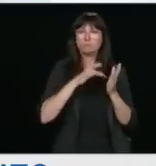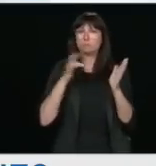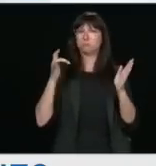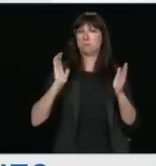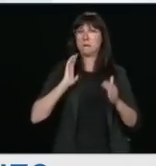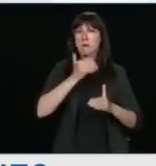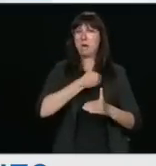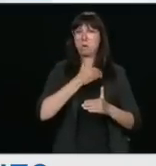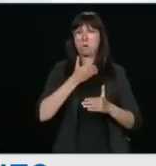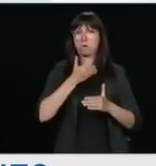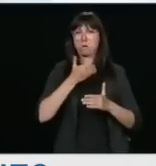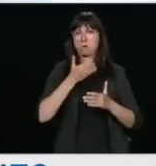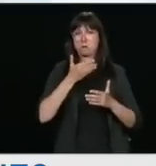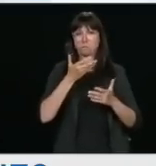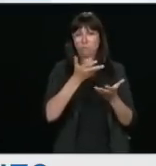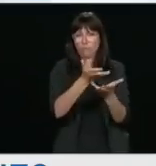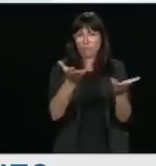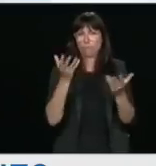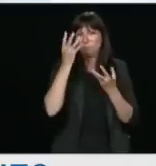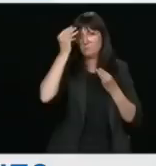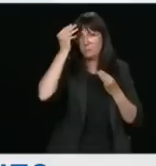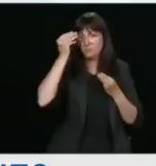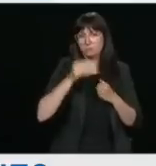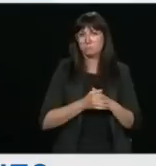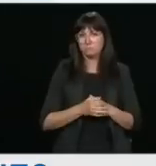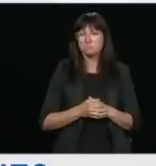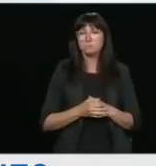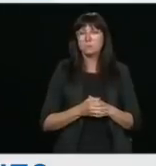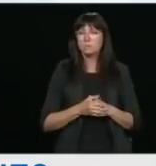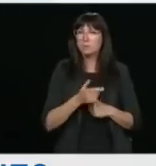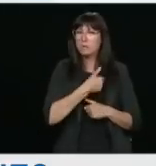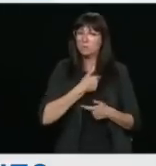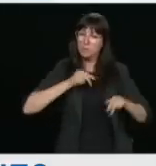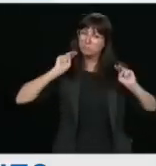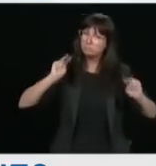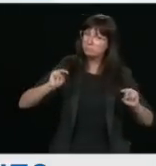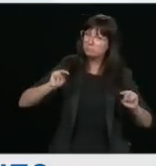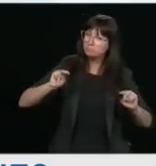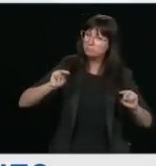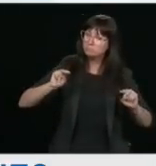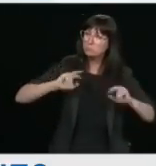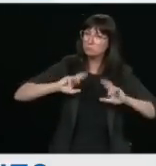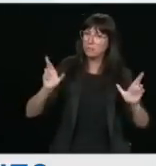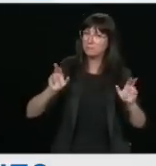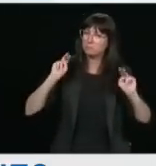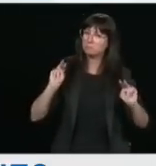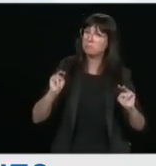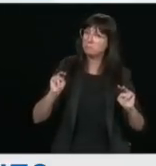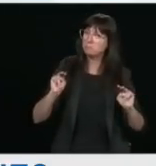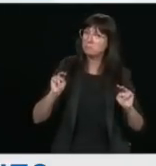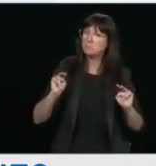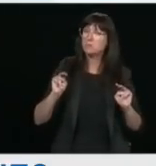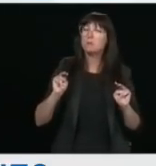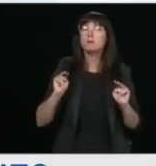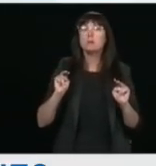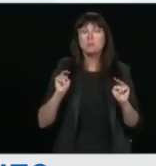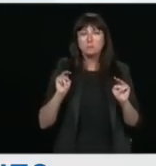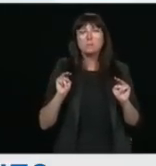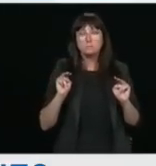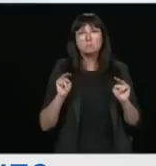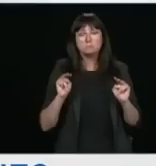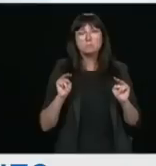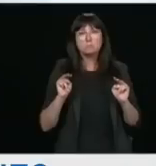And we remain absolutely vigilant, and I will tell you that that is a subject of continuous and